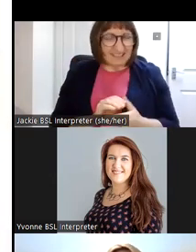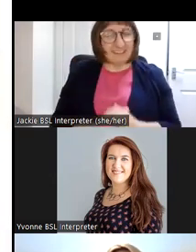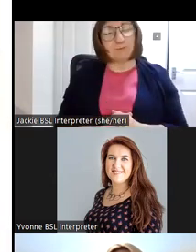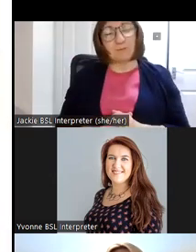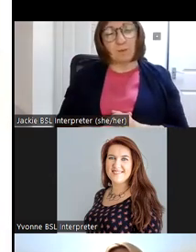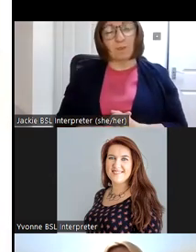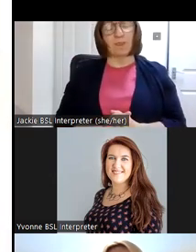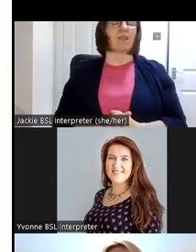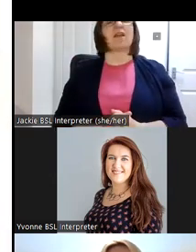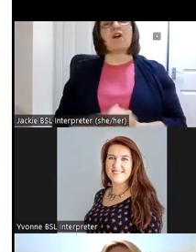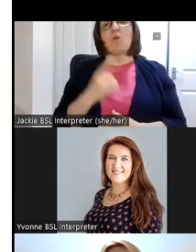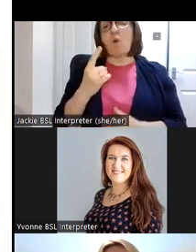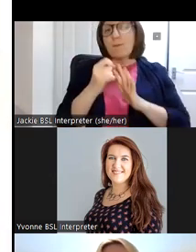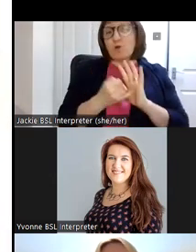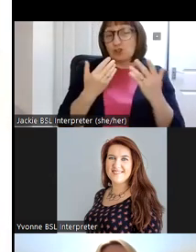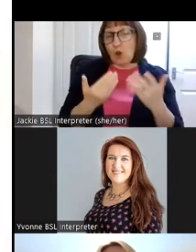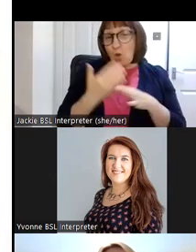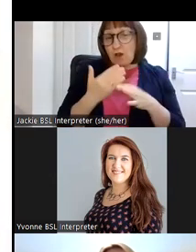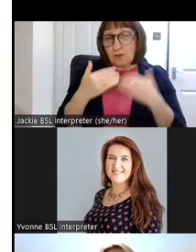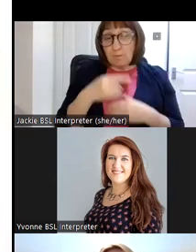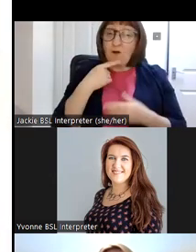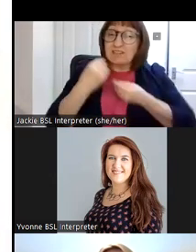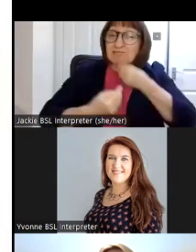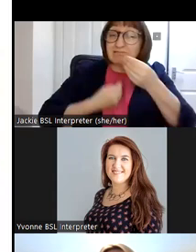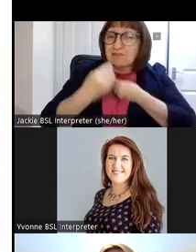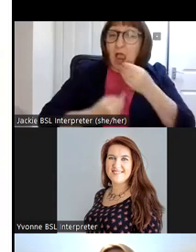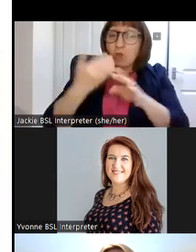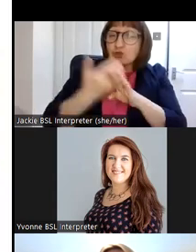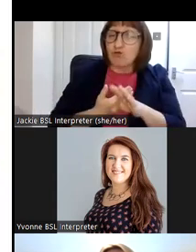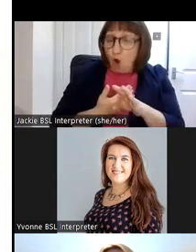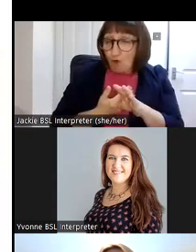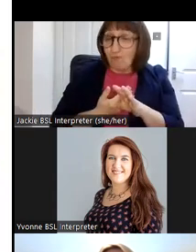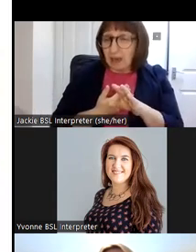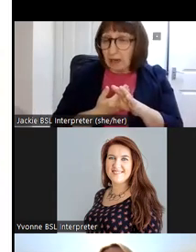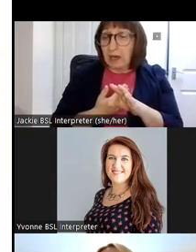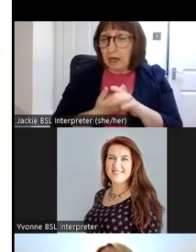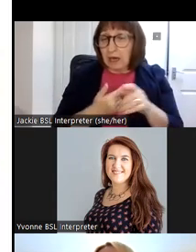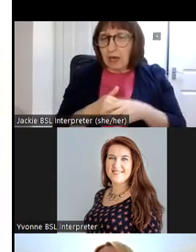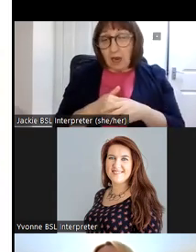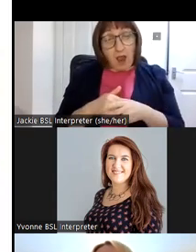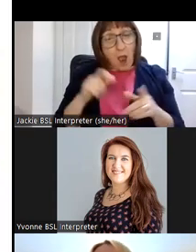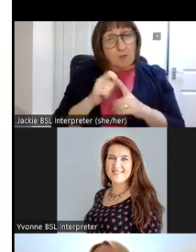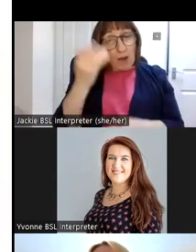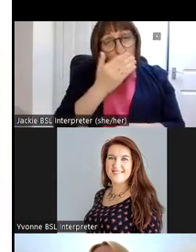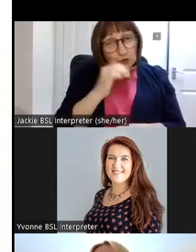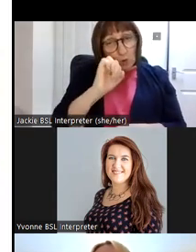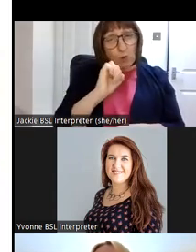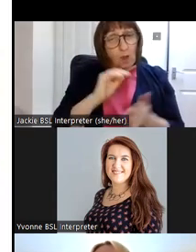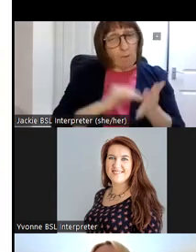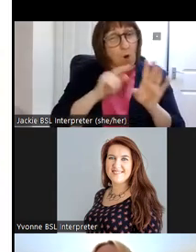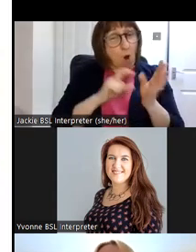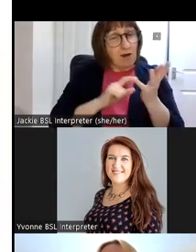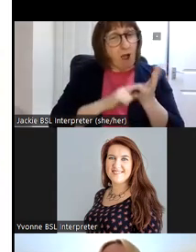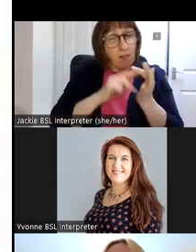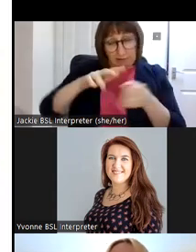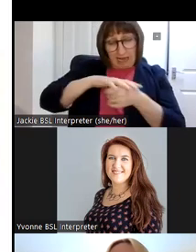one of the projects we're working at the moment was telling the story of um uh a primary school in my colin a very small primary